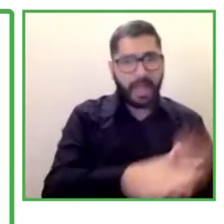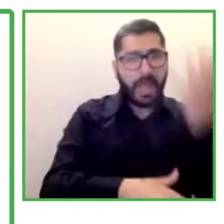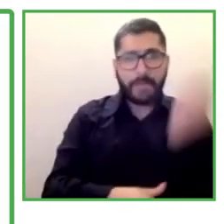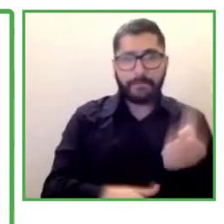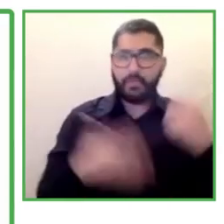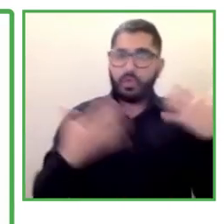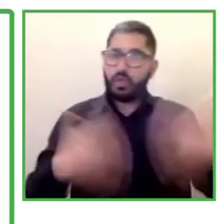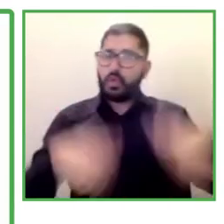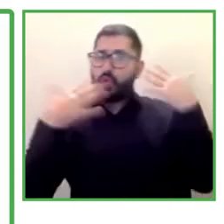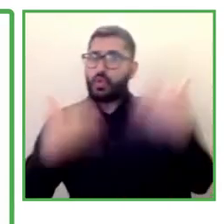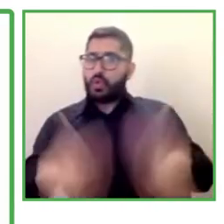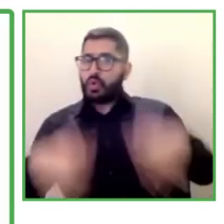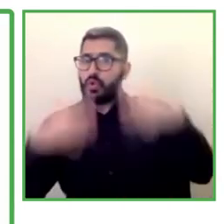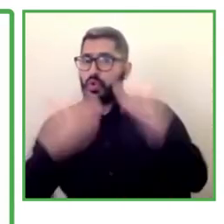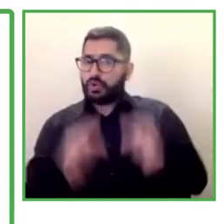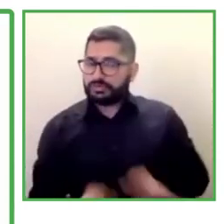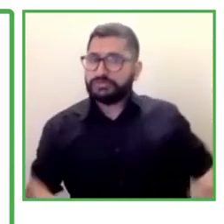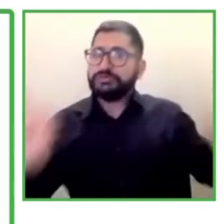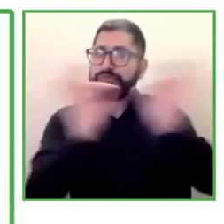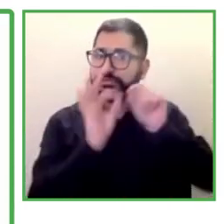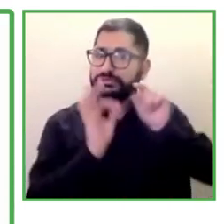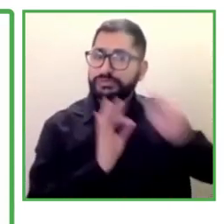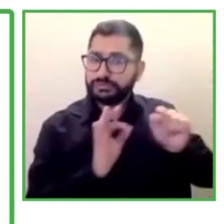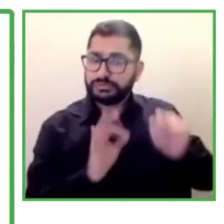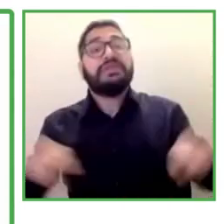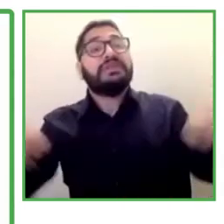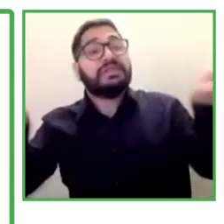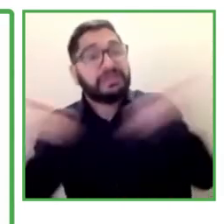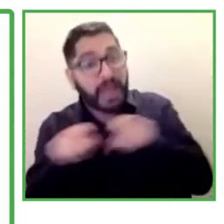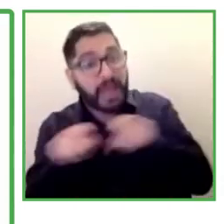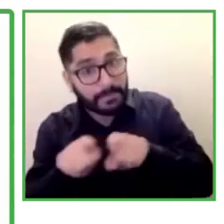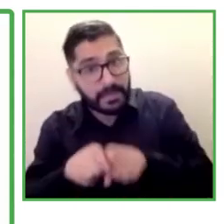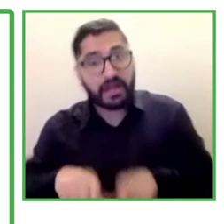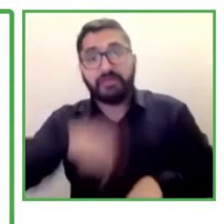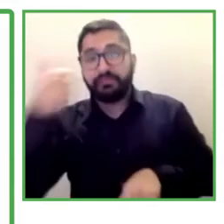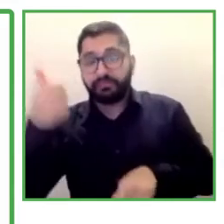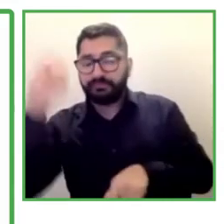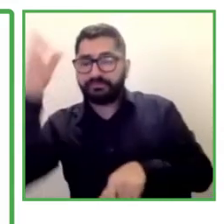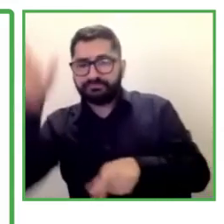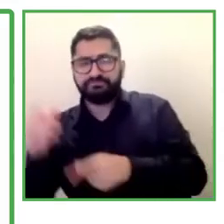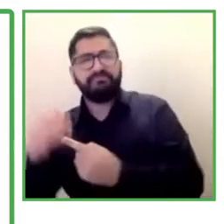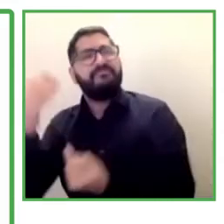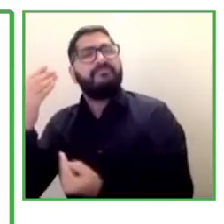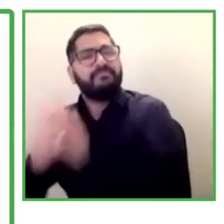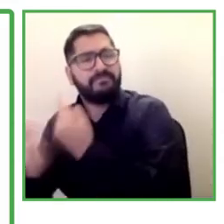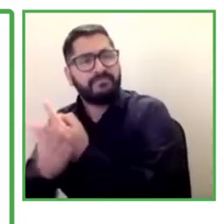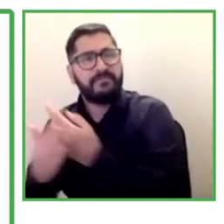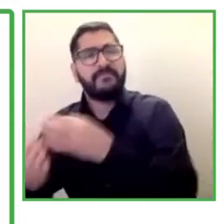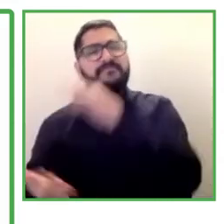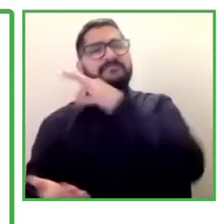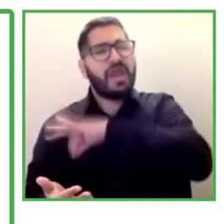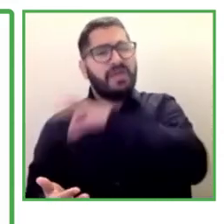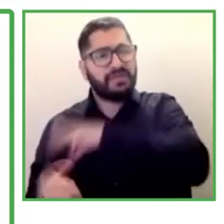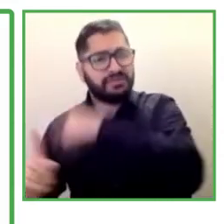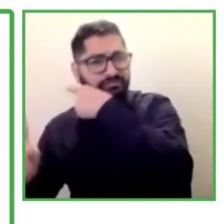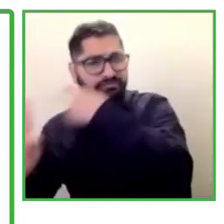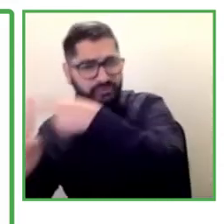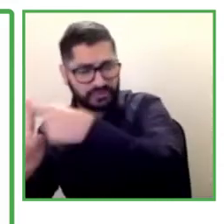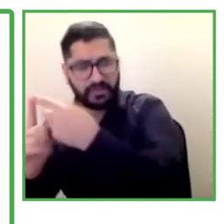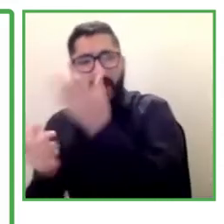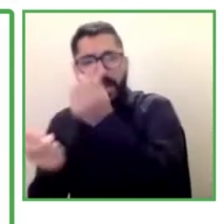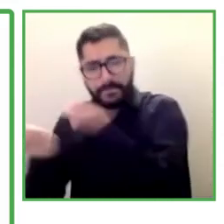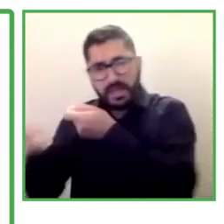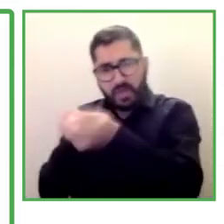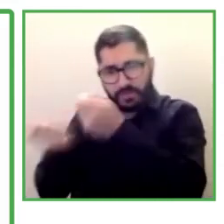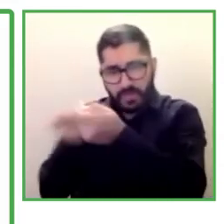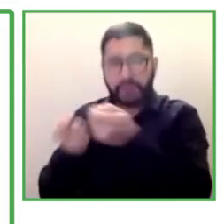but more significant than that is the benefits that it could generate to include economically the people that